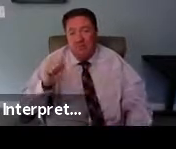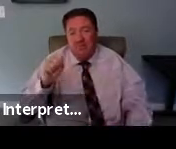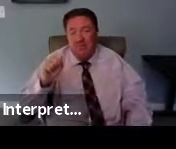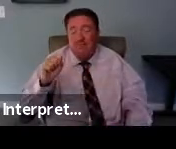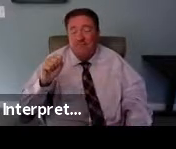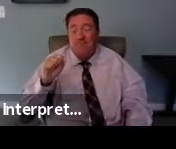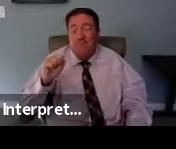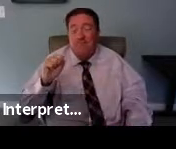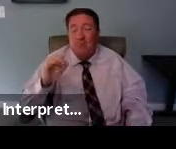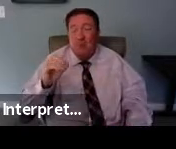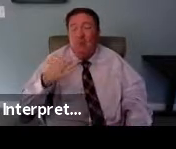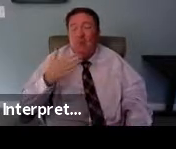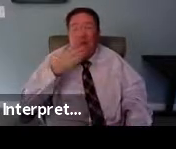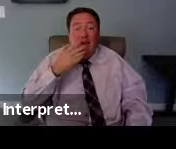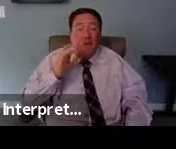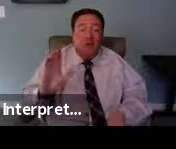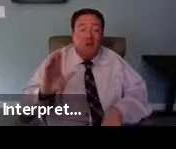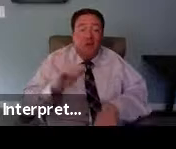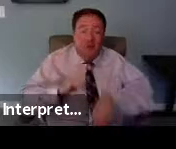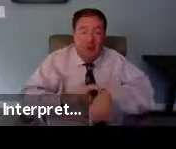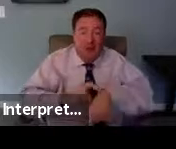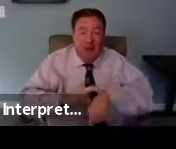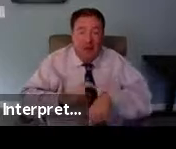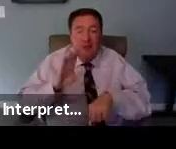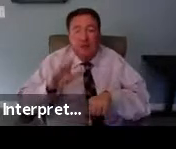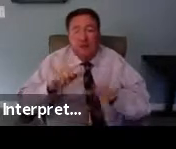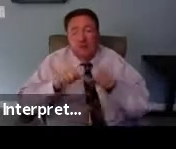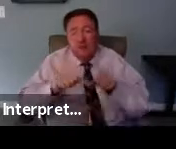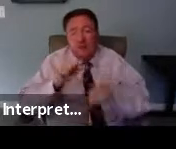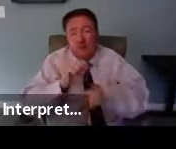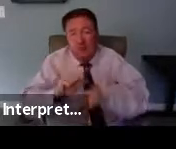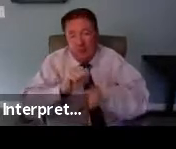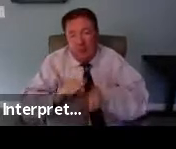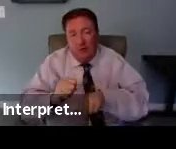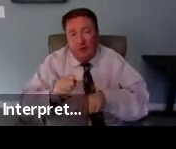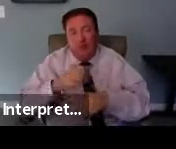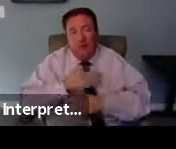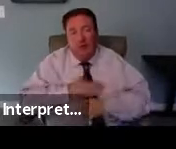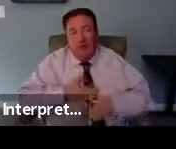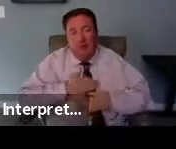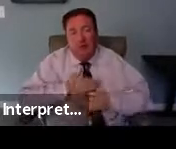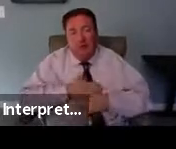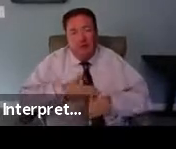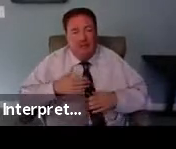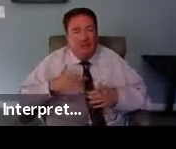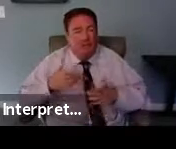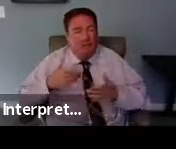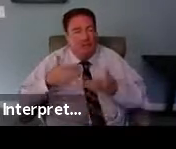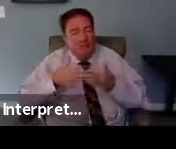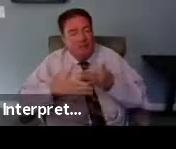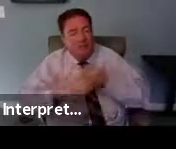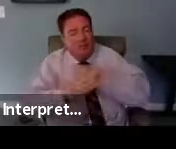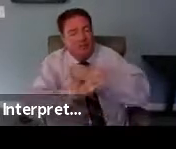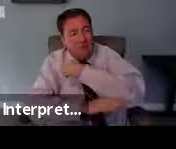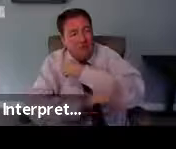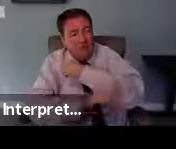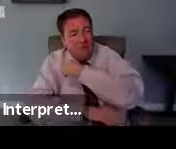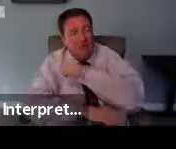continue to put in each and every day for our communities. Please enjoy the fall edition of AIDS Watch 2021.